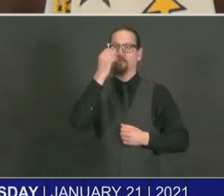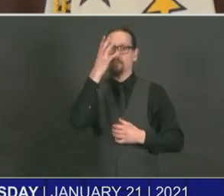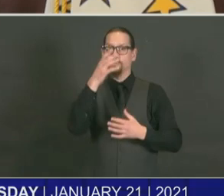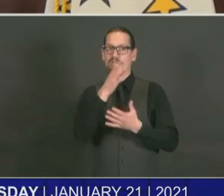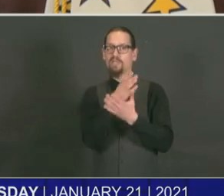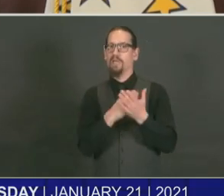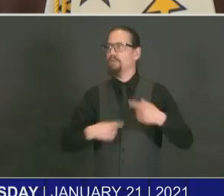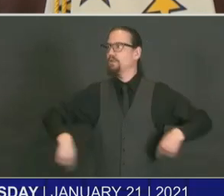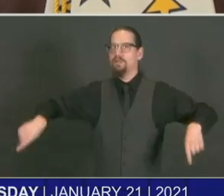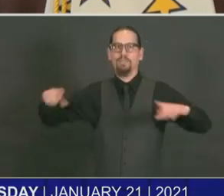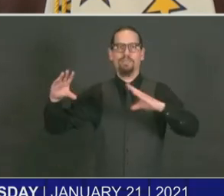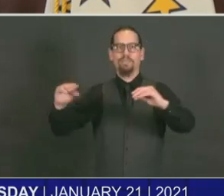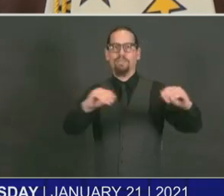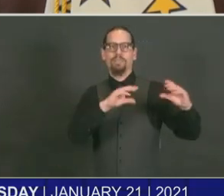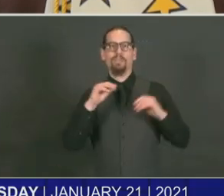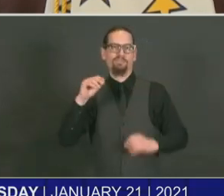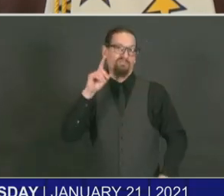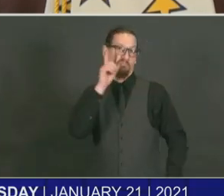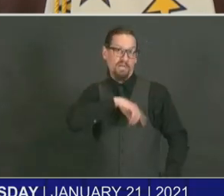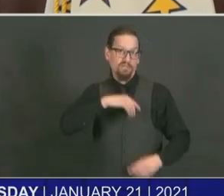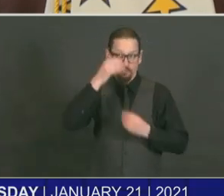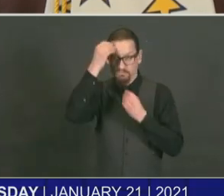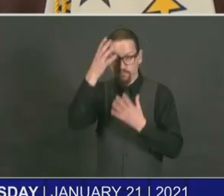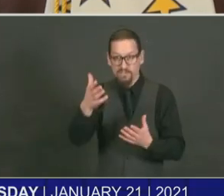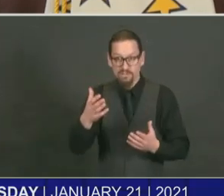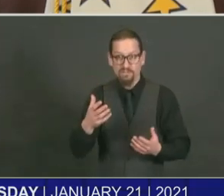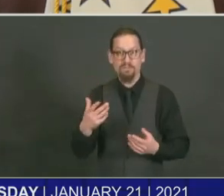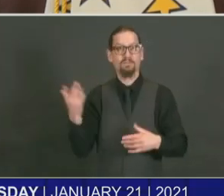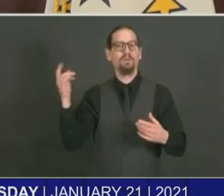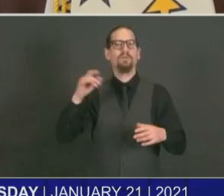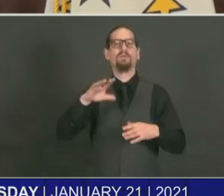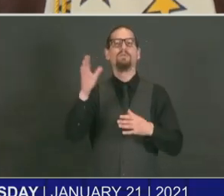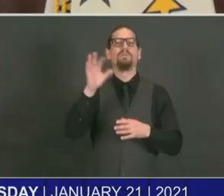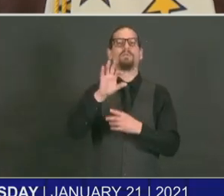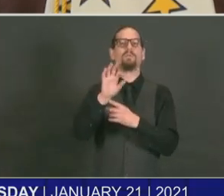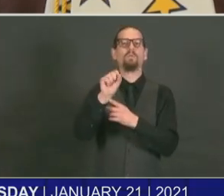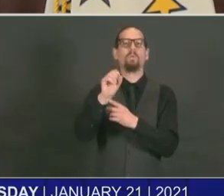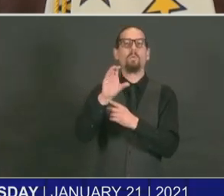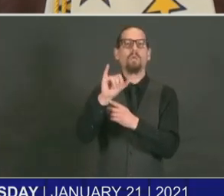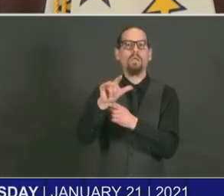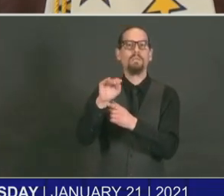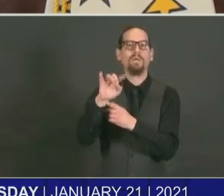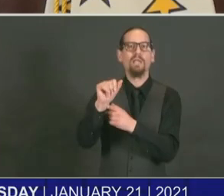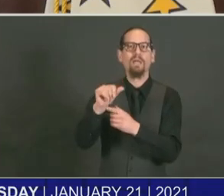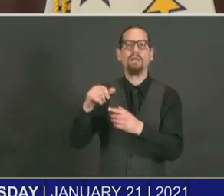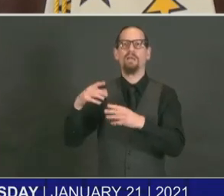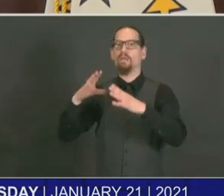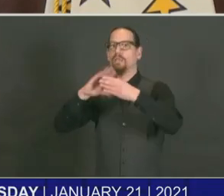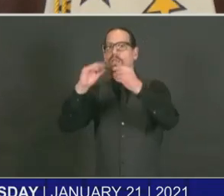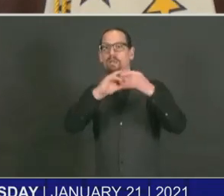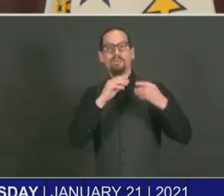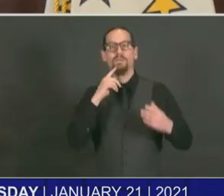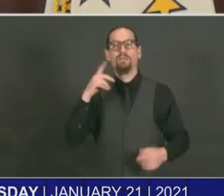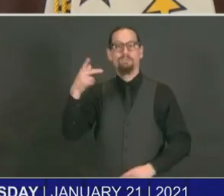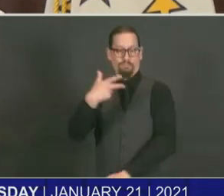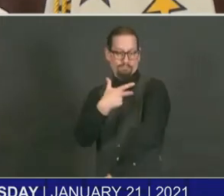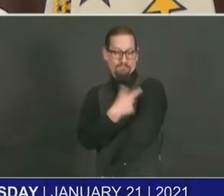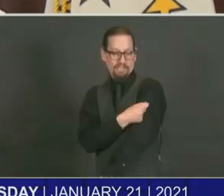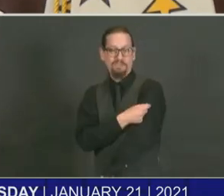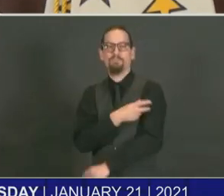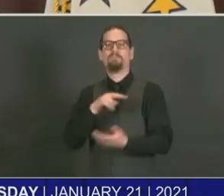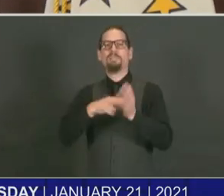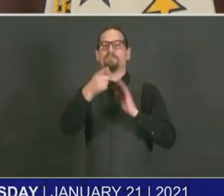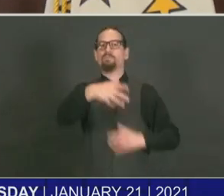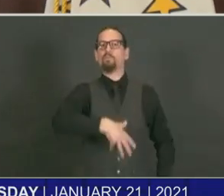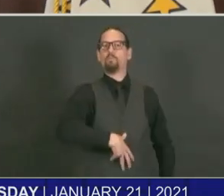social media that COVID-19 vaccine somehow causes infertility. In fact, I was shopping at the grocery store the other day, and the cashier, when I was